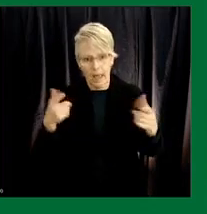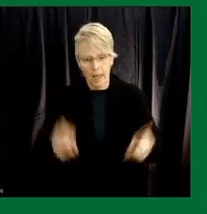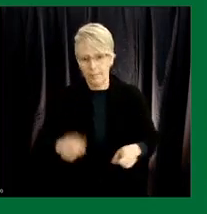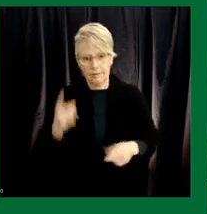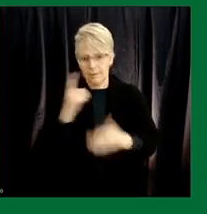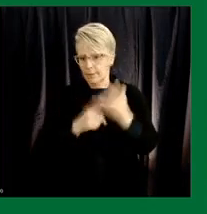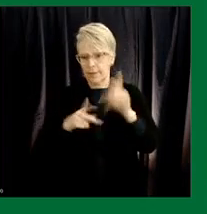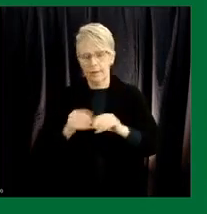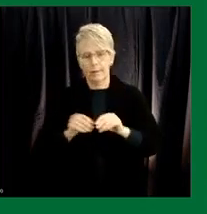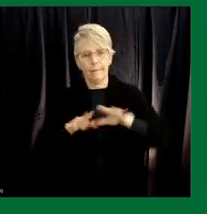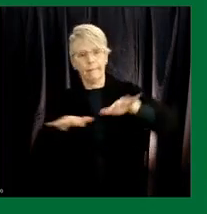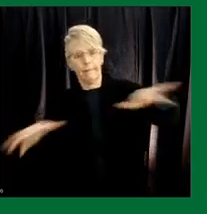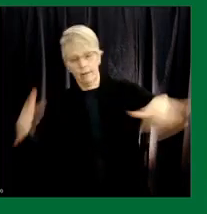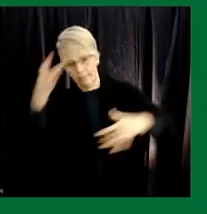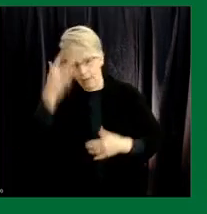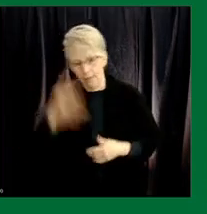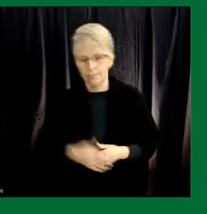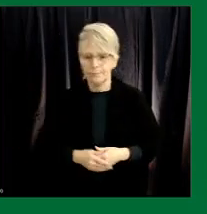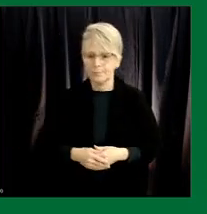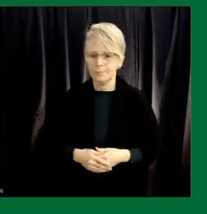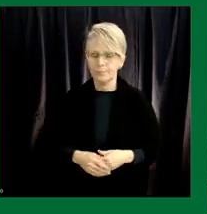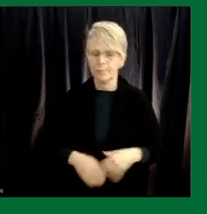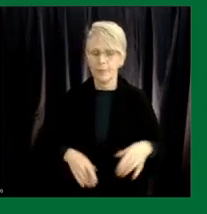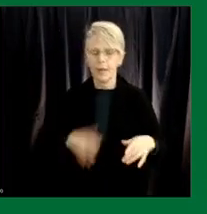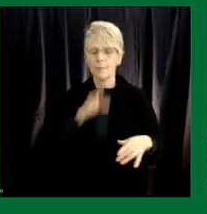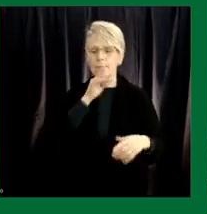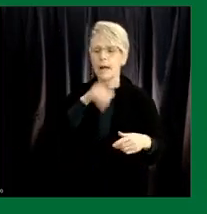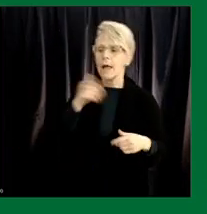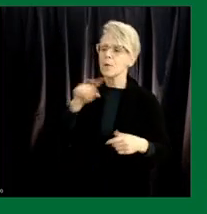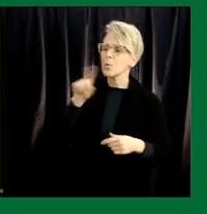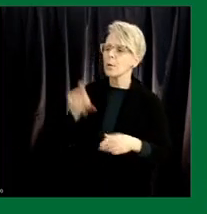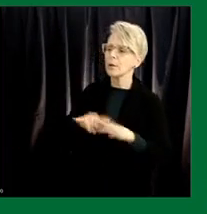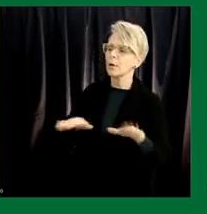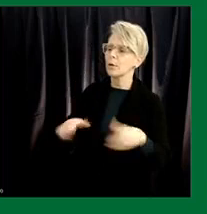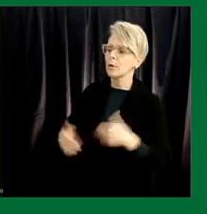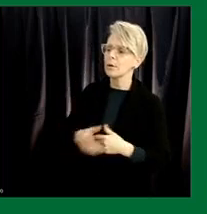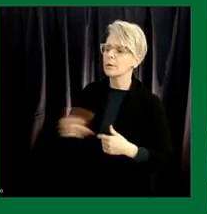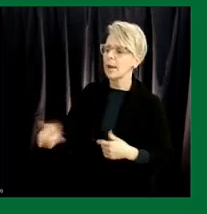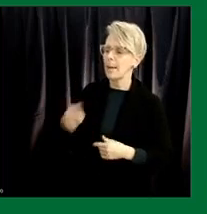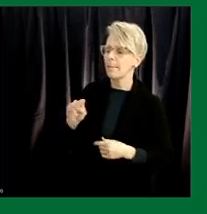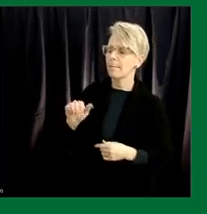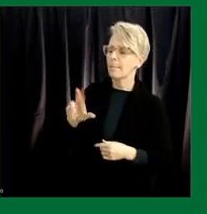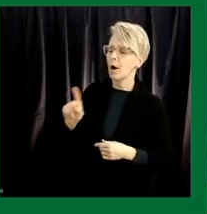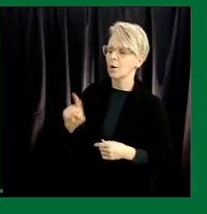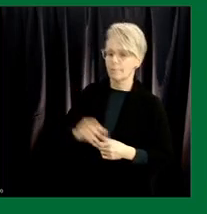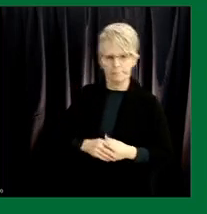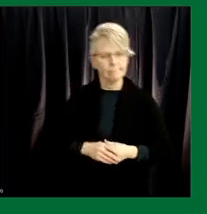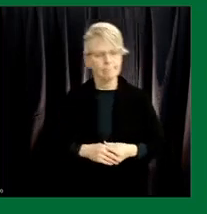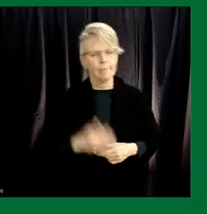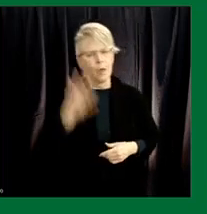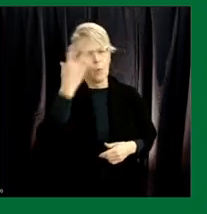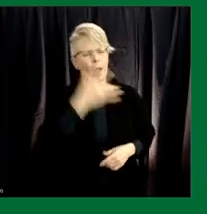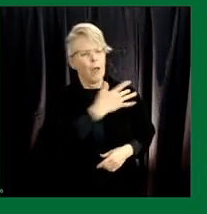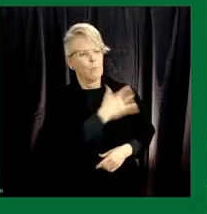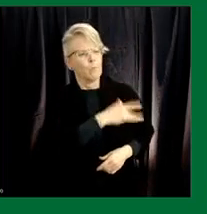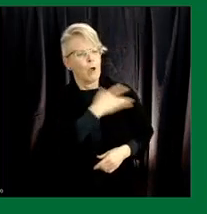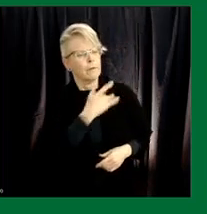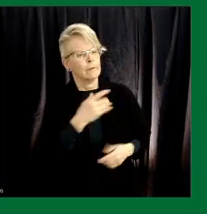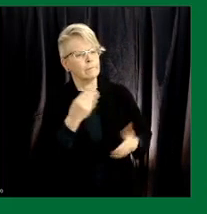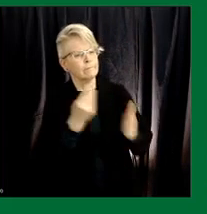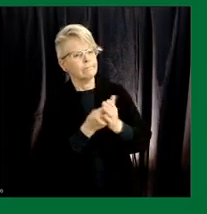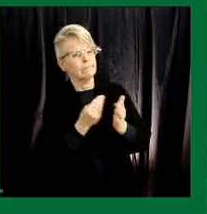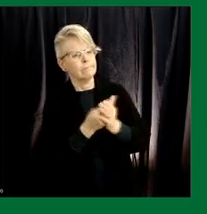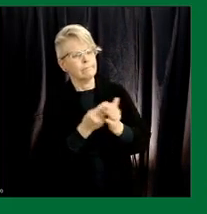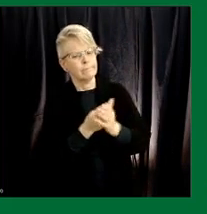situation we'll take our next question in the room mark um why is the province's funding to veto intervac